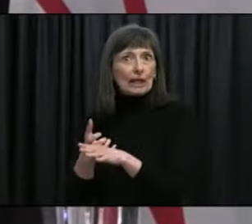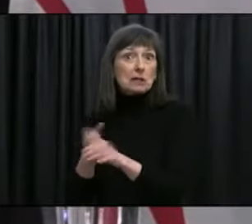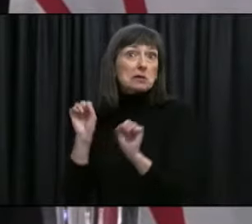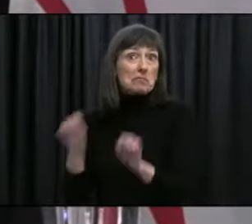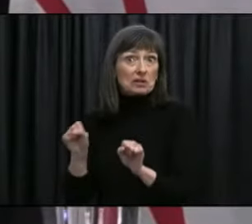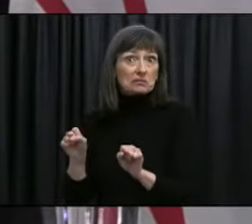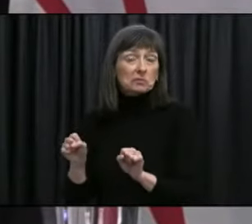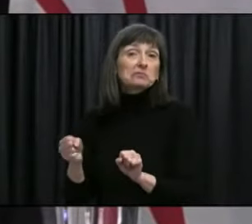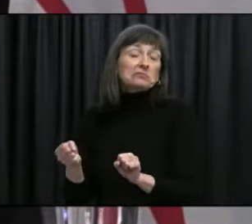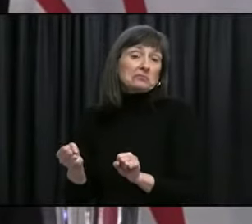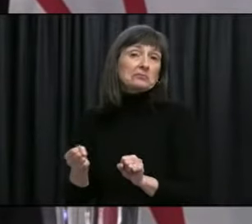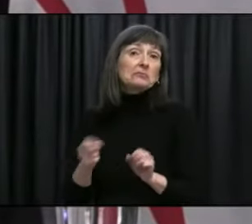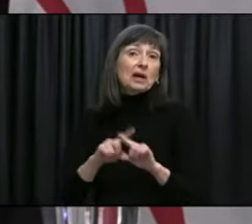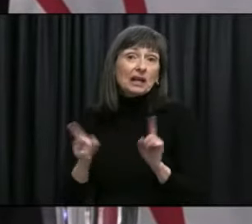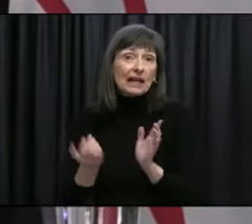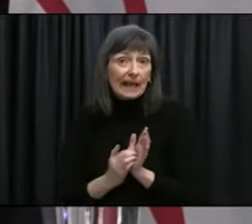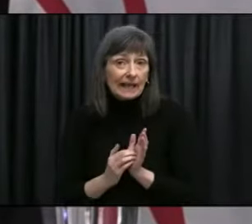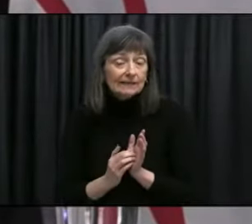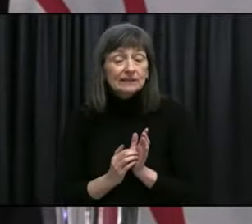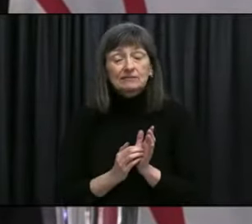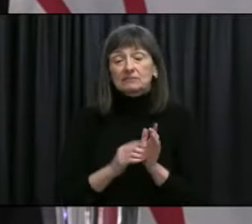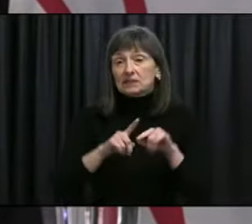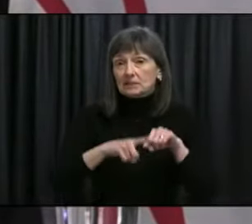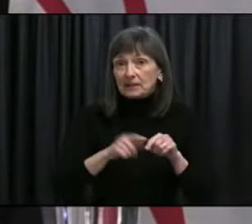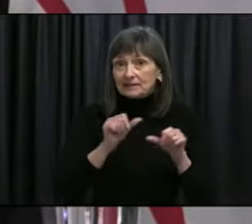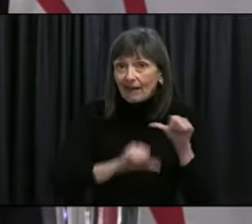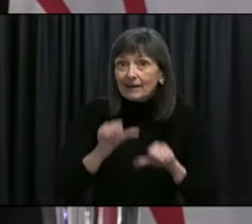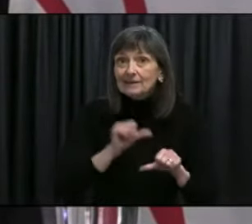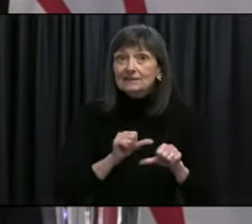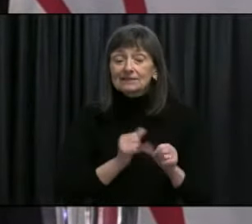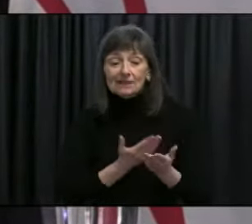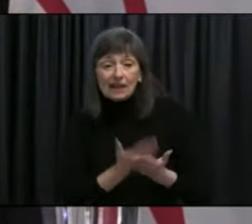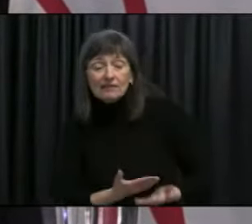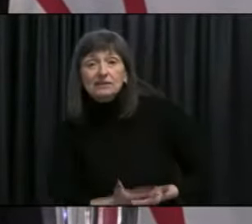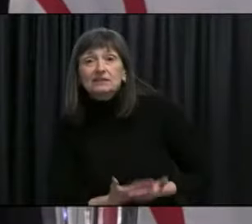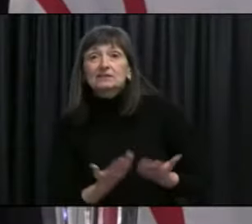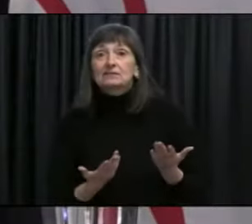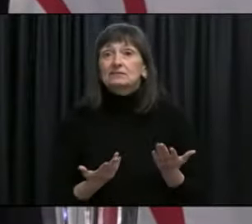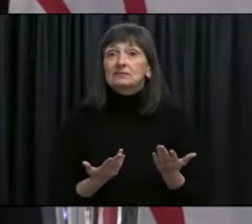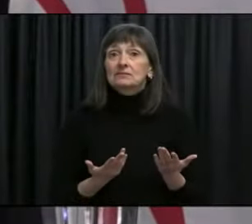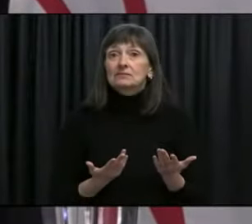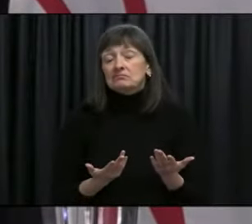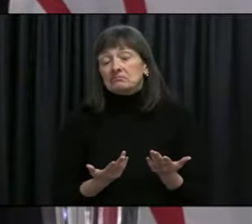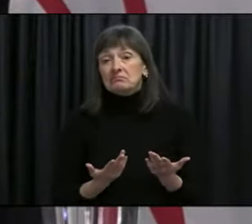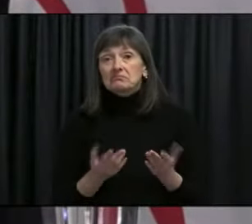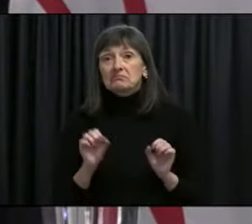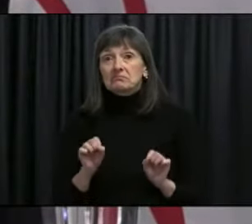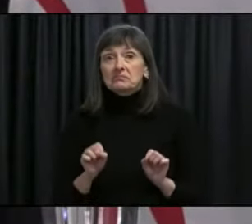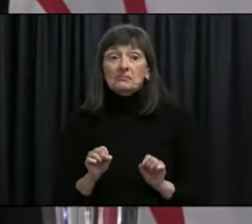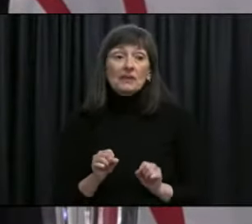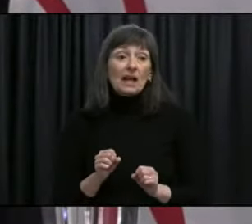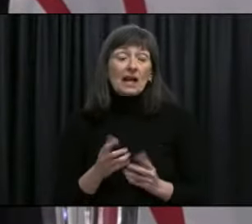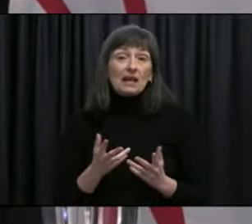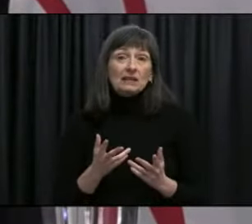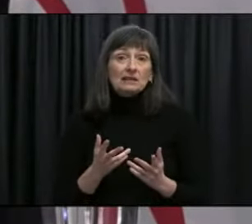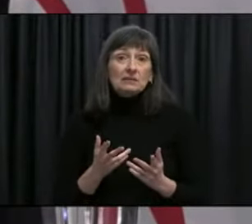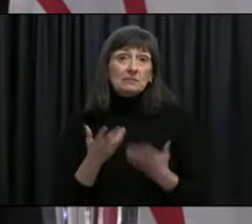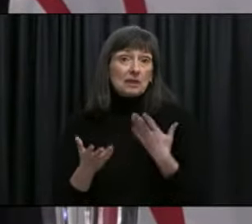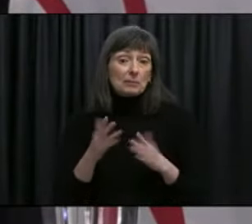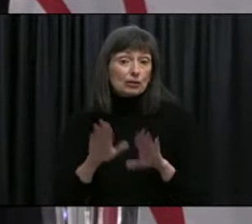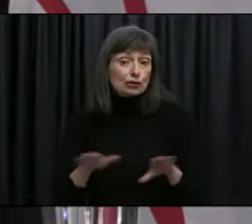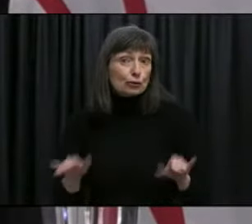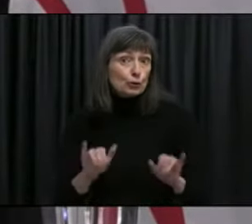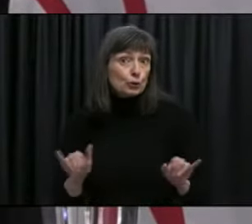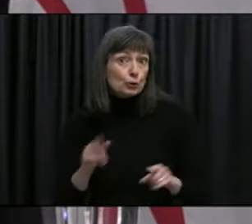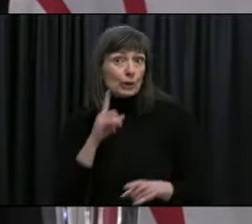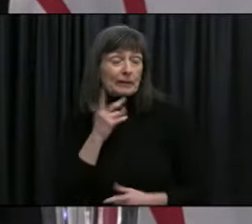on what research comes out and what evidence is available uh you know not to speak for dr fitzgerald but it could even open up potential for children depending on